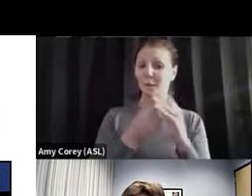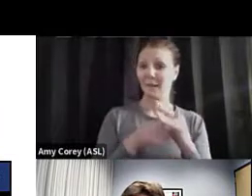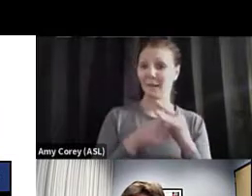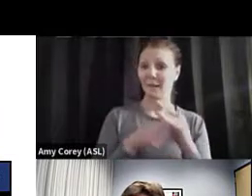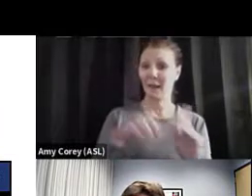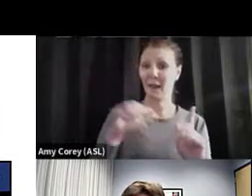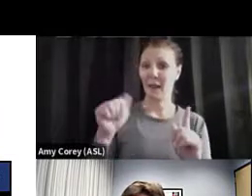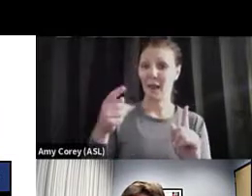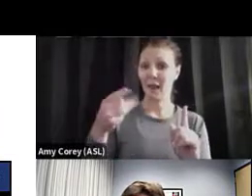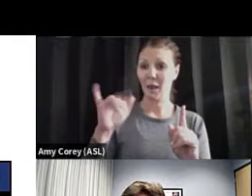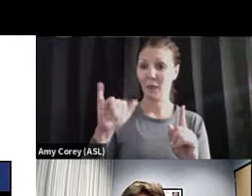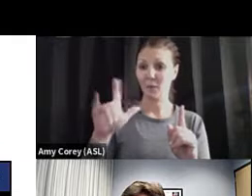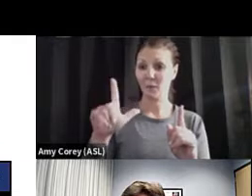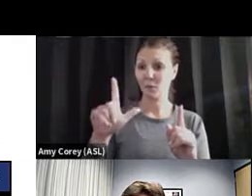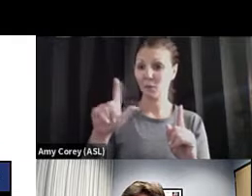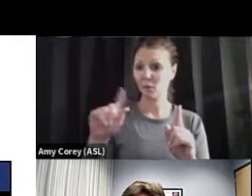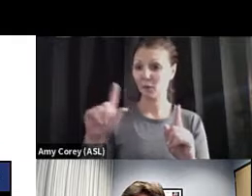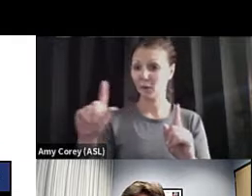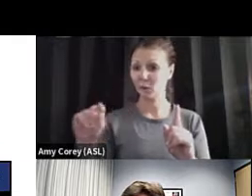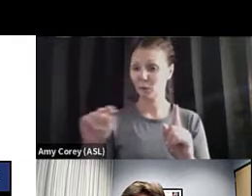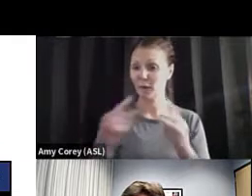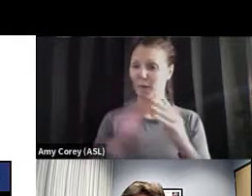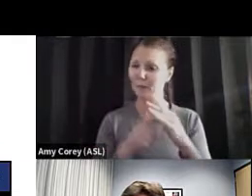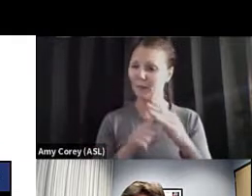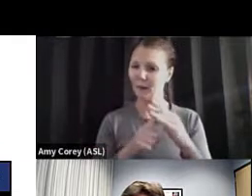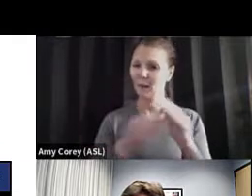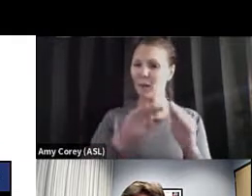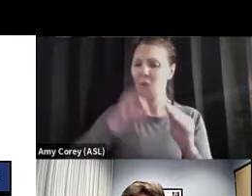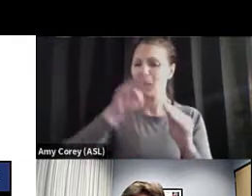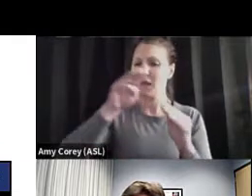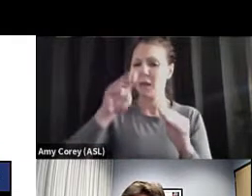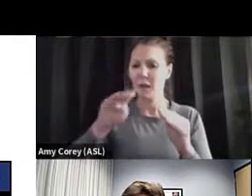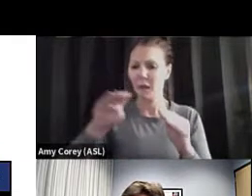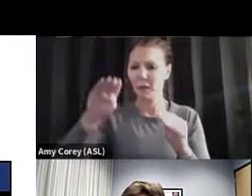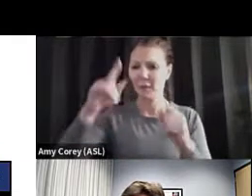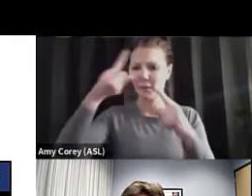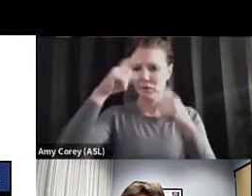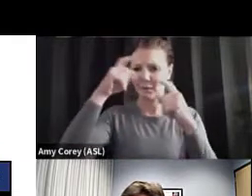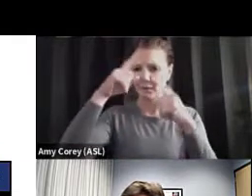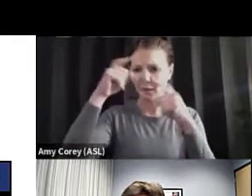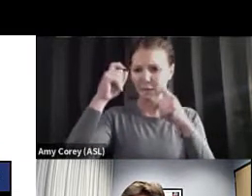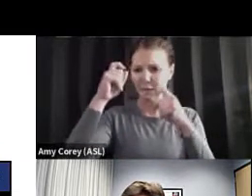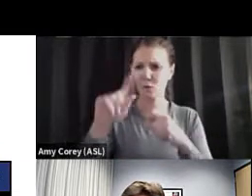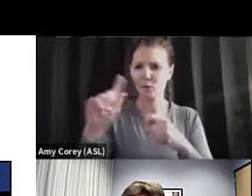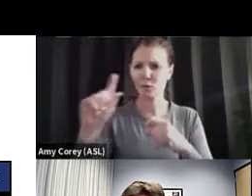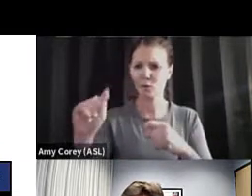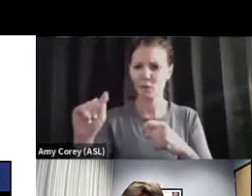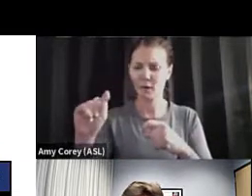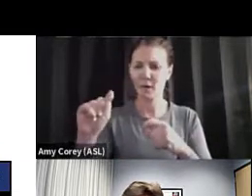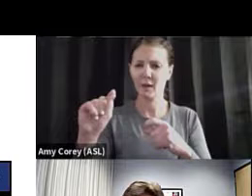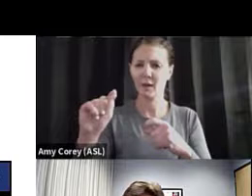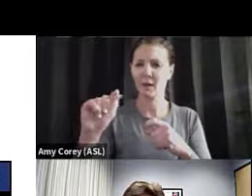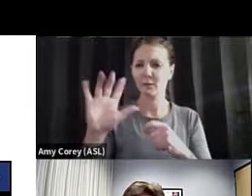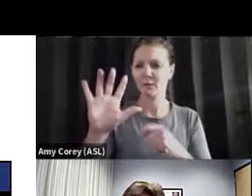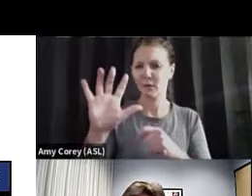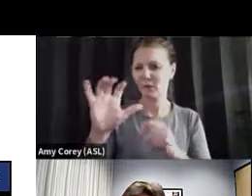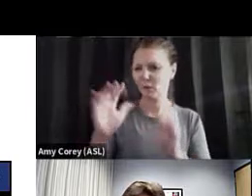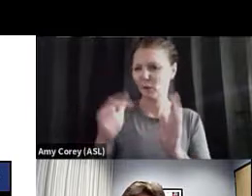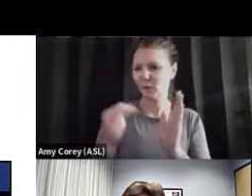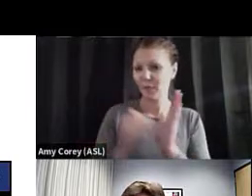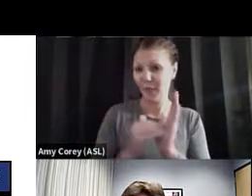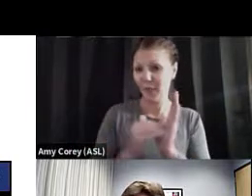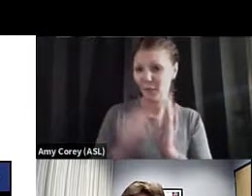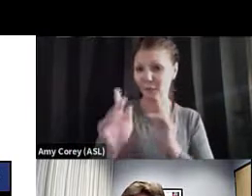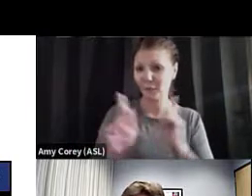the first part of the pandemic. Then we had a little hump there in the summer of 2020, which was 500,000 people.